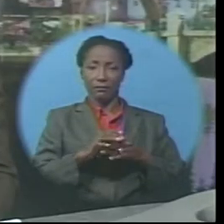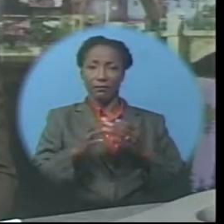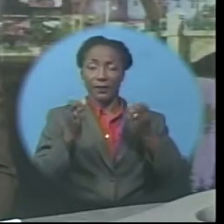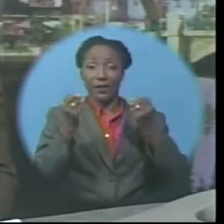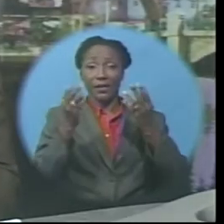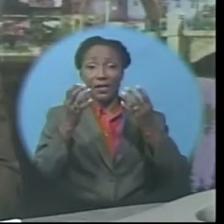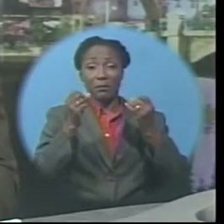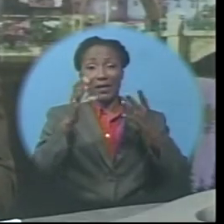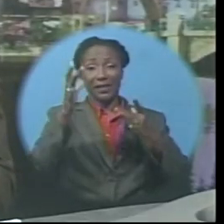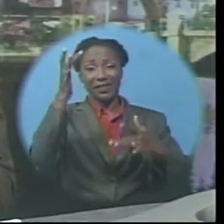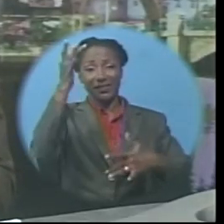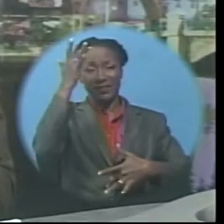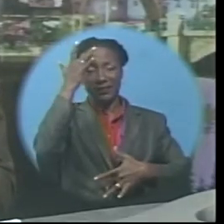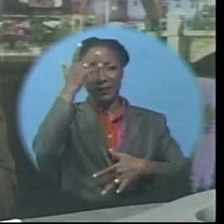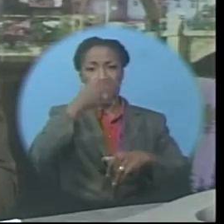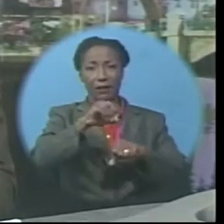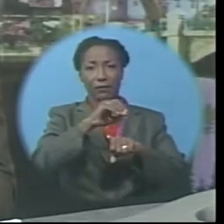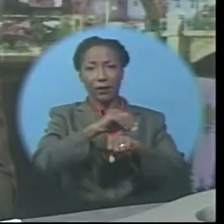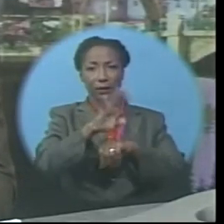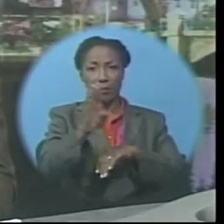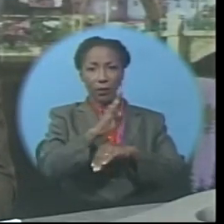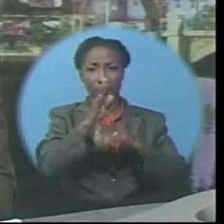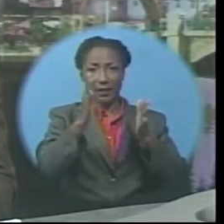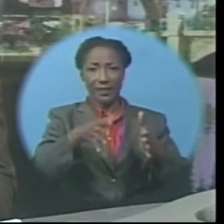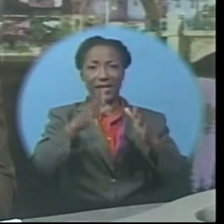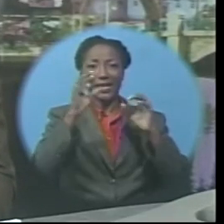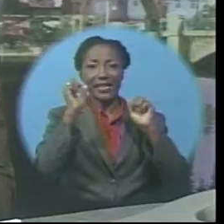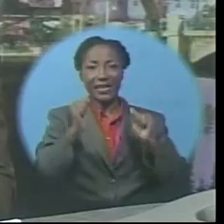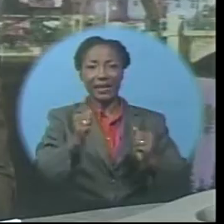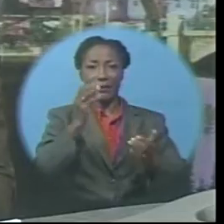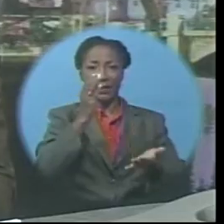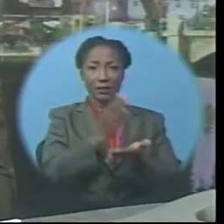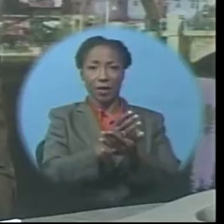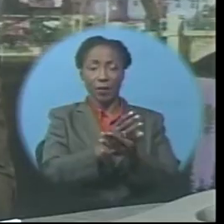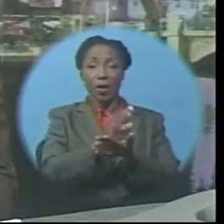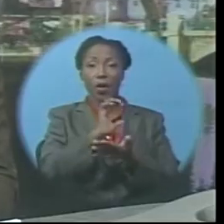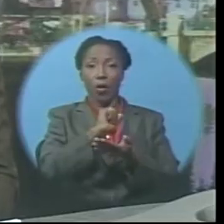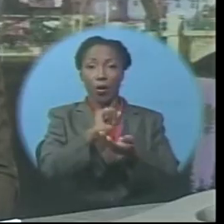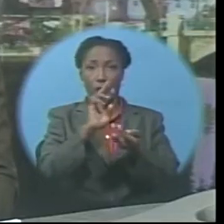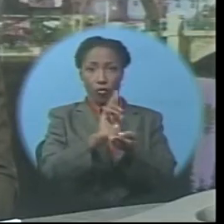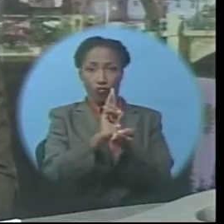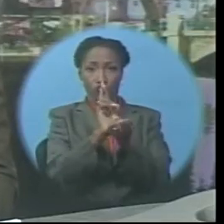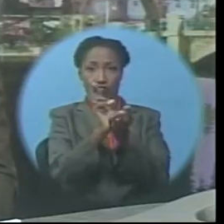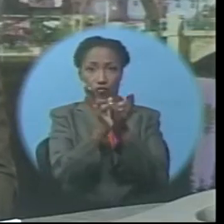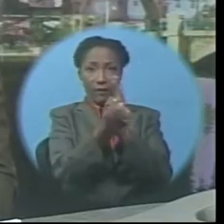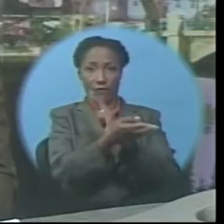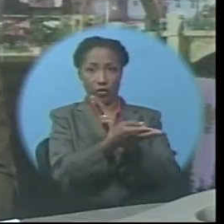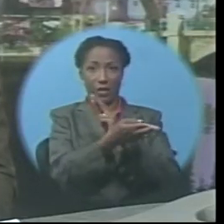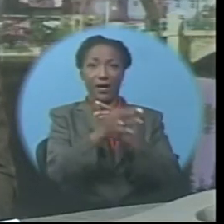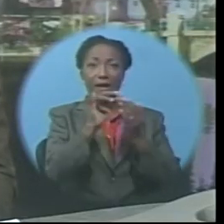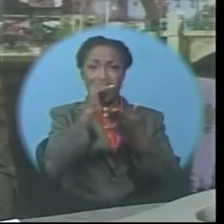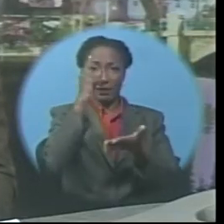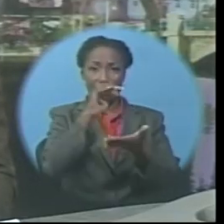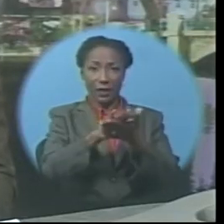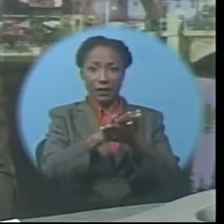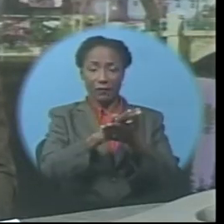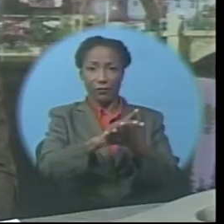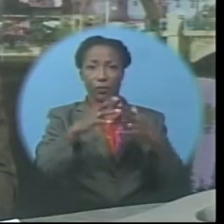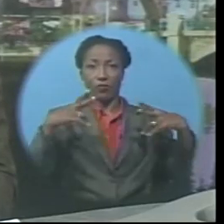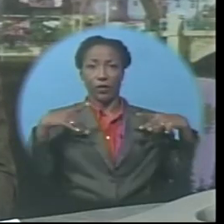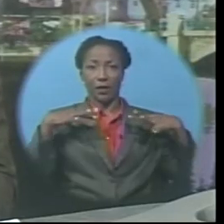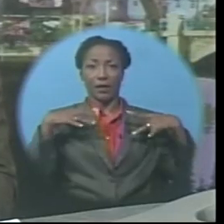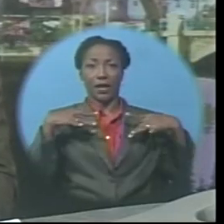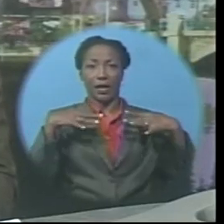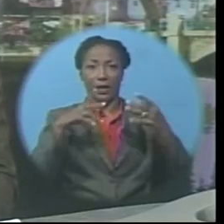Many of the chronic diseases affecting Barbadians can be prevented or reversed. That's the belief of retired physician Dr.